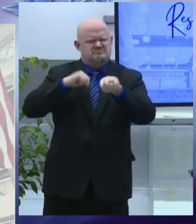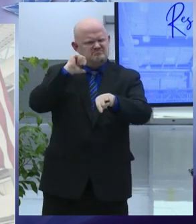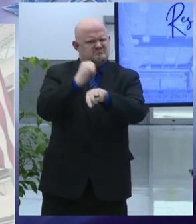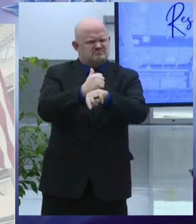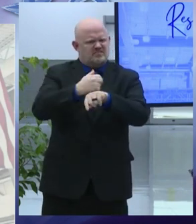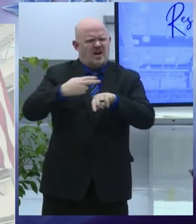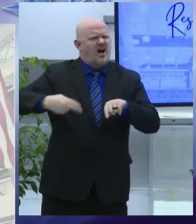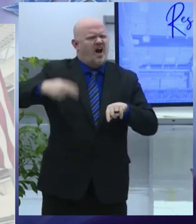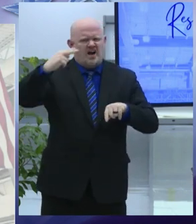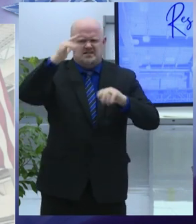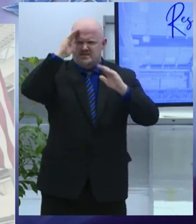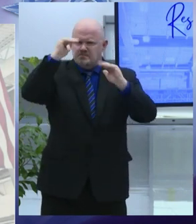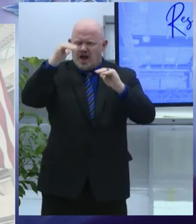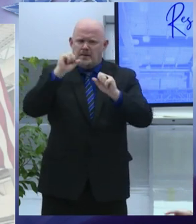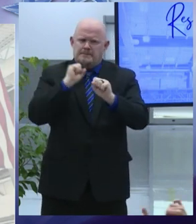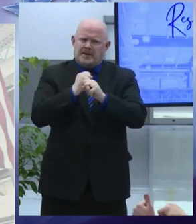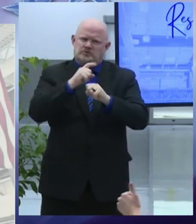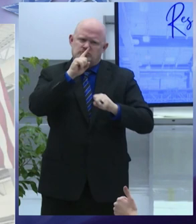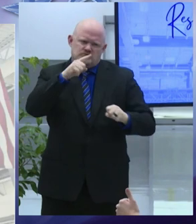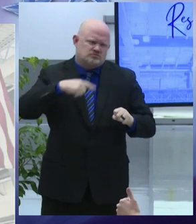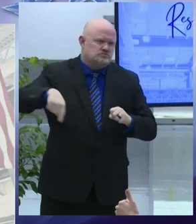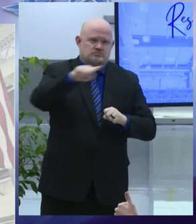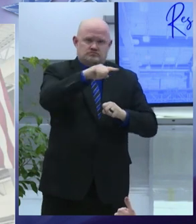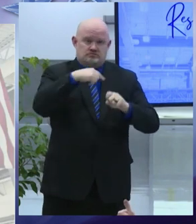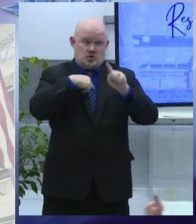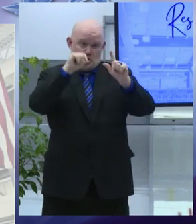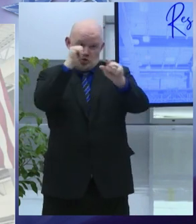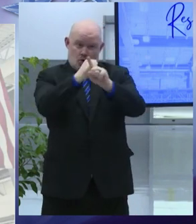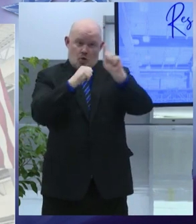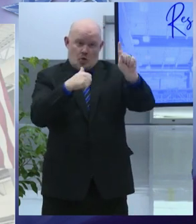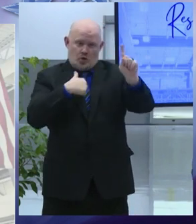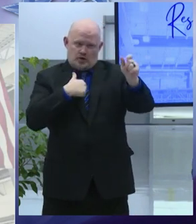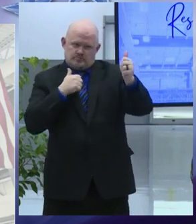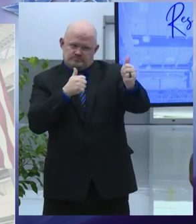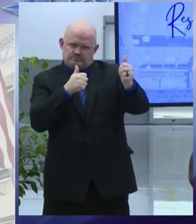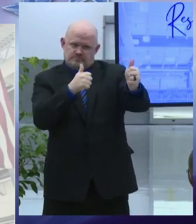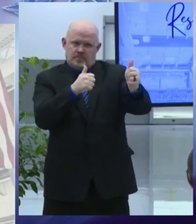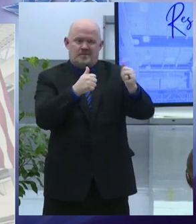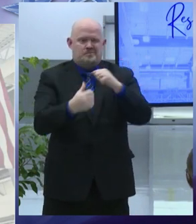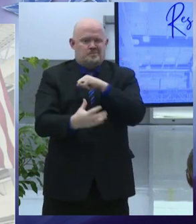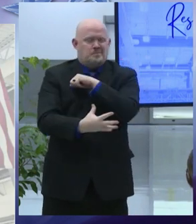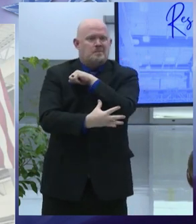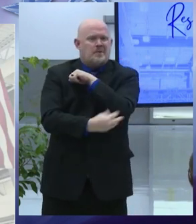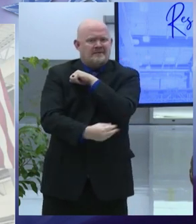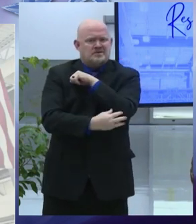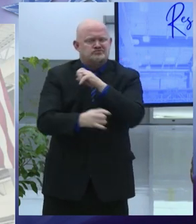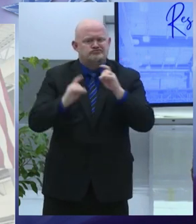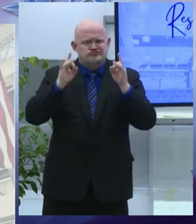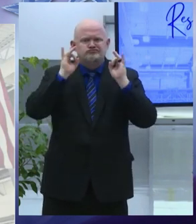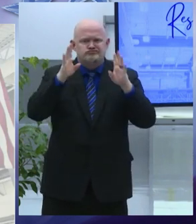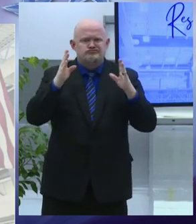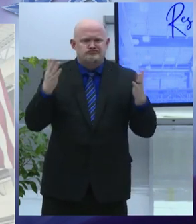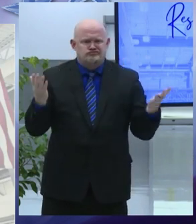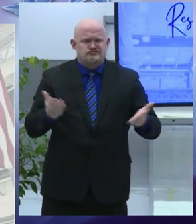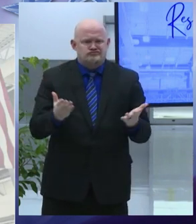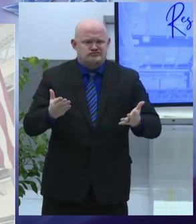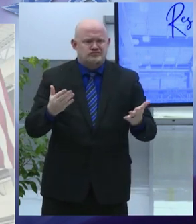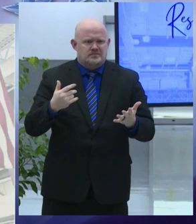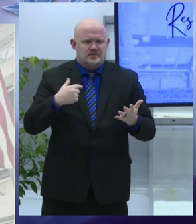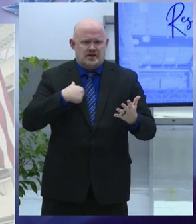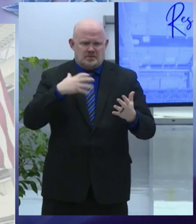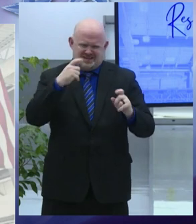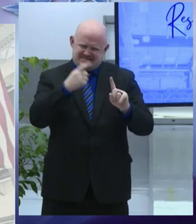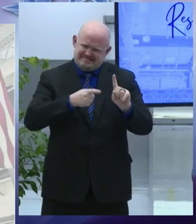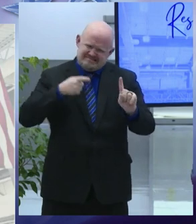poverty is still far too high it particularly impacts children in